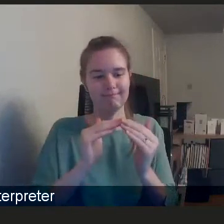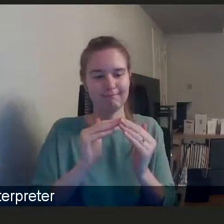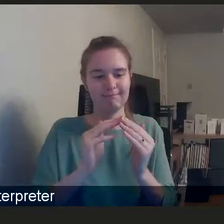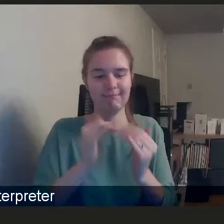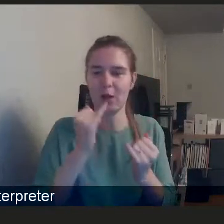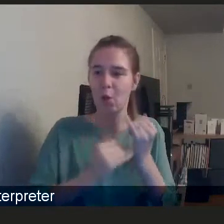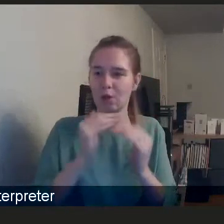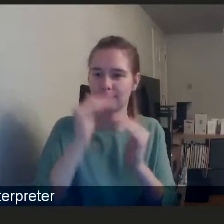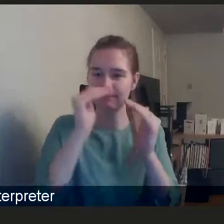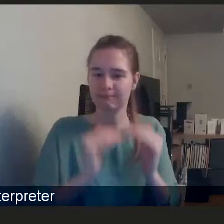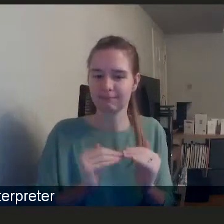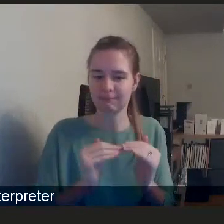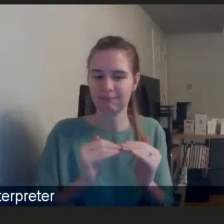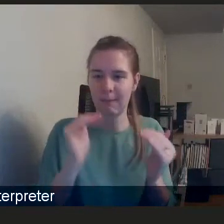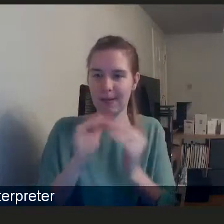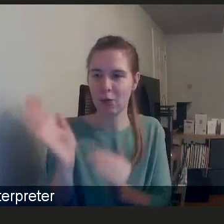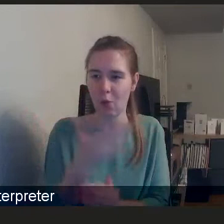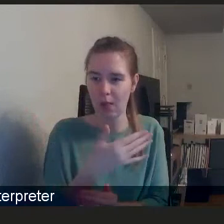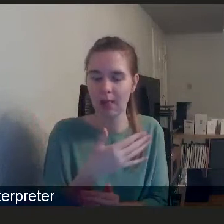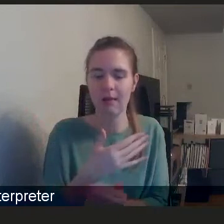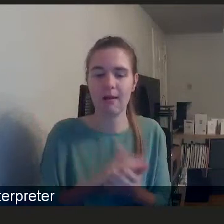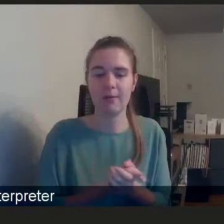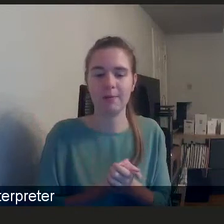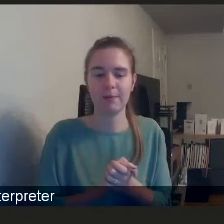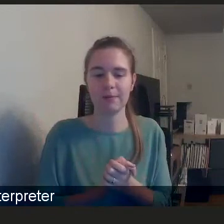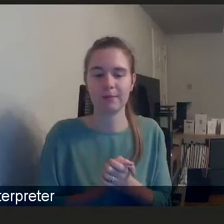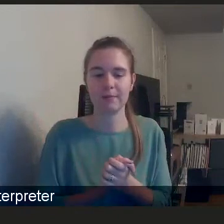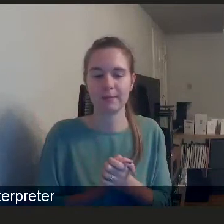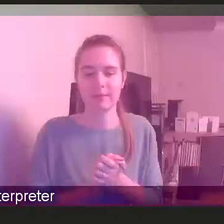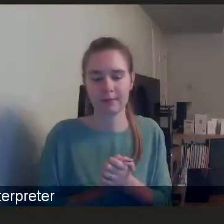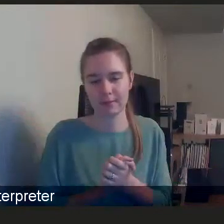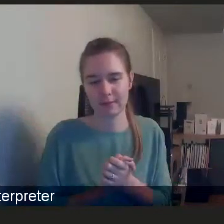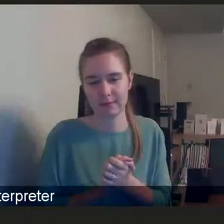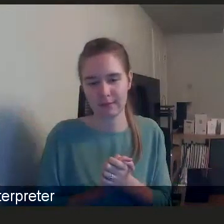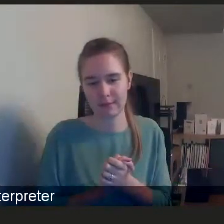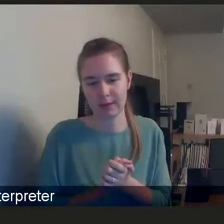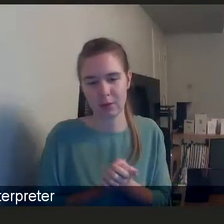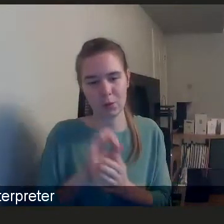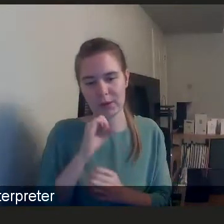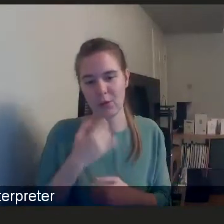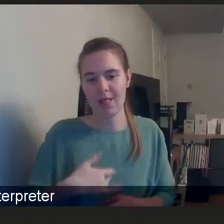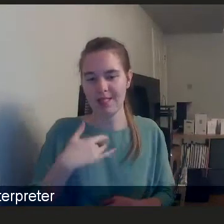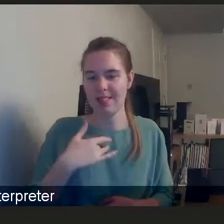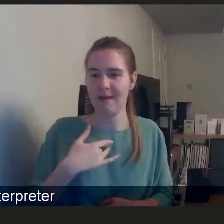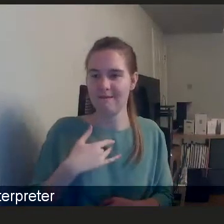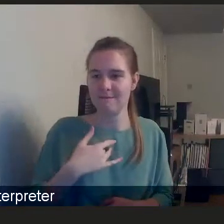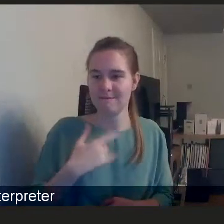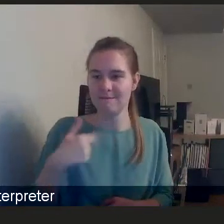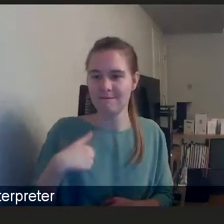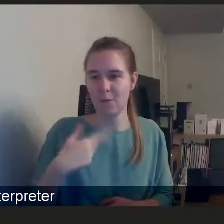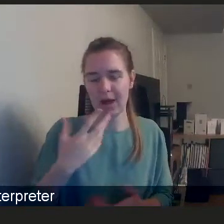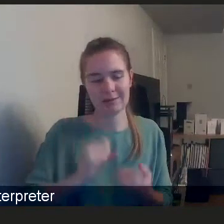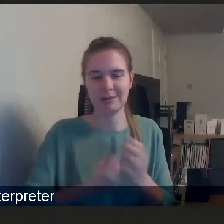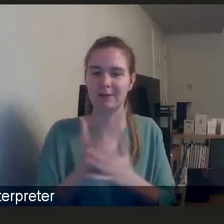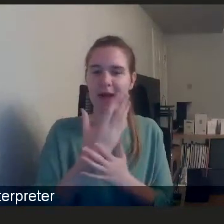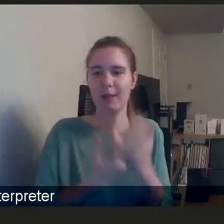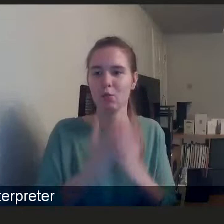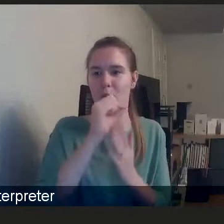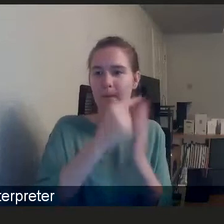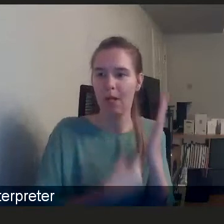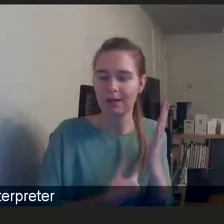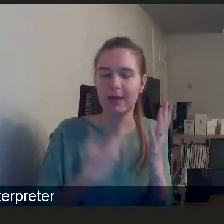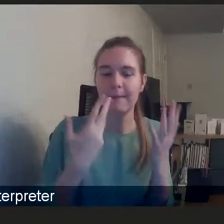tackling all of them. Um, we don't live in silos. Uh, so we can't develop policy in this way. Um,